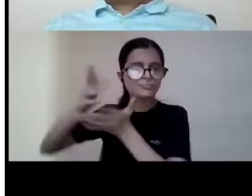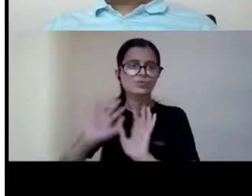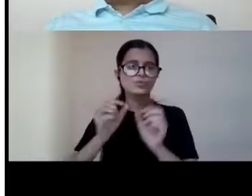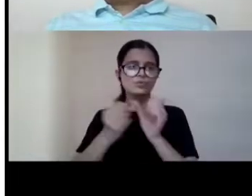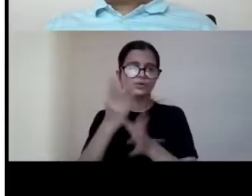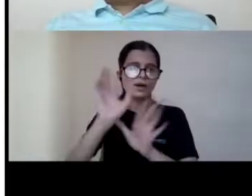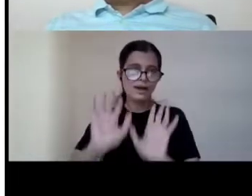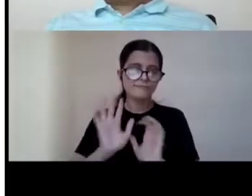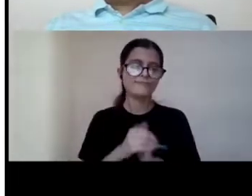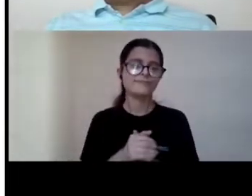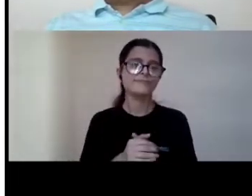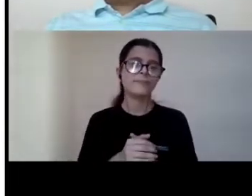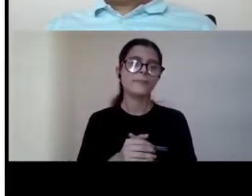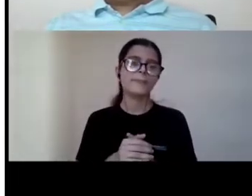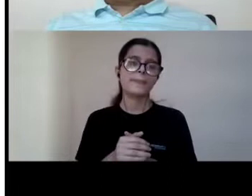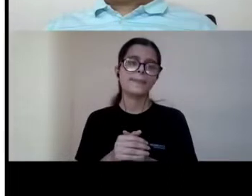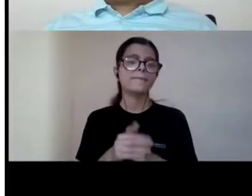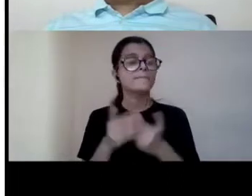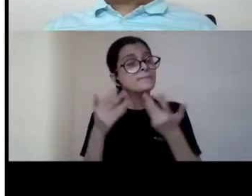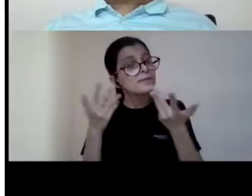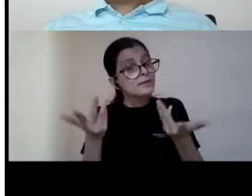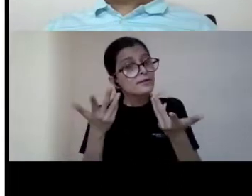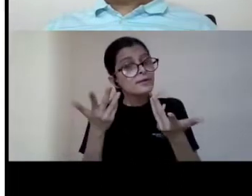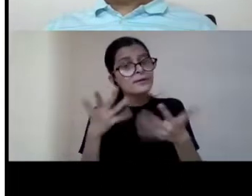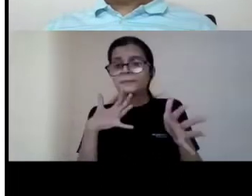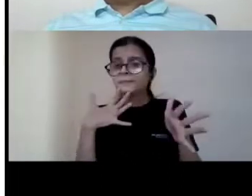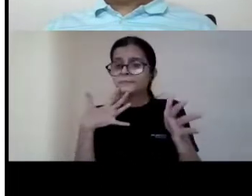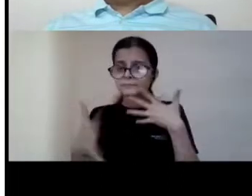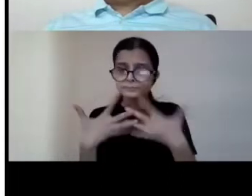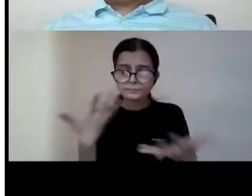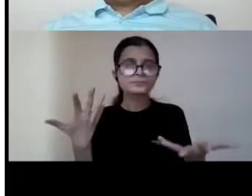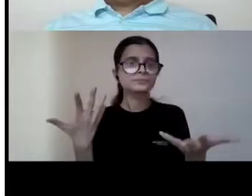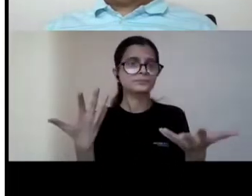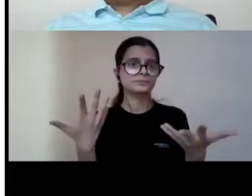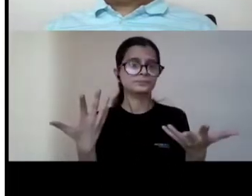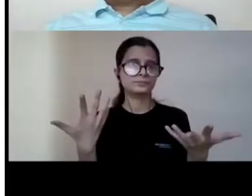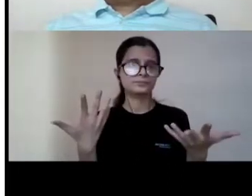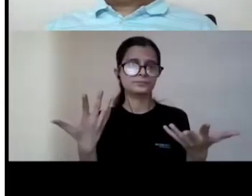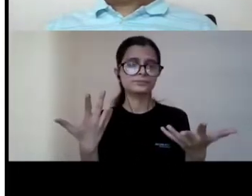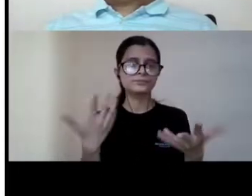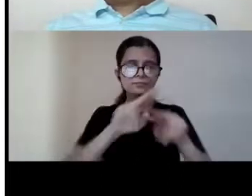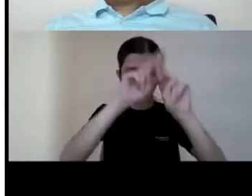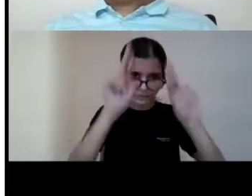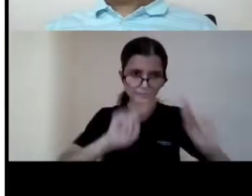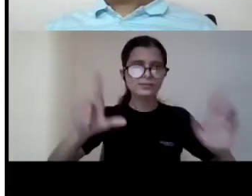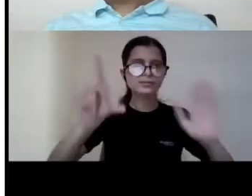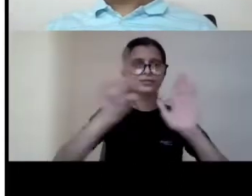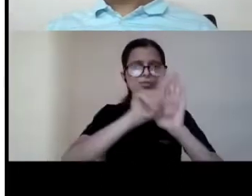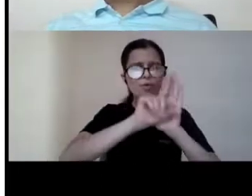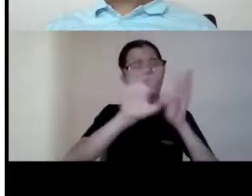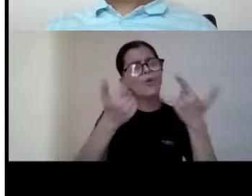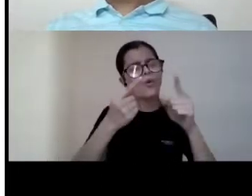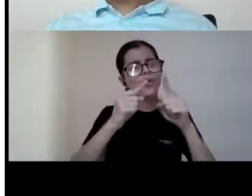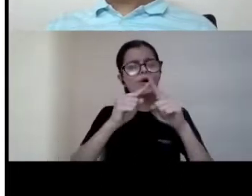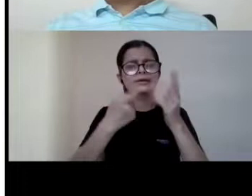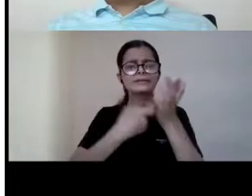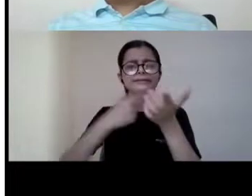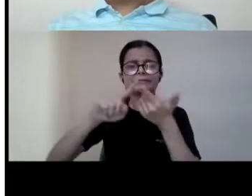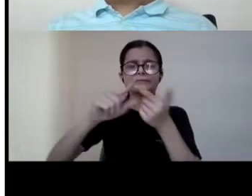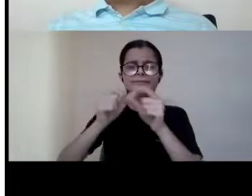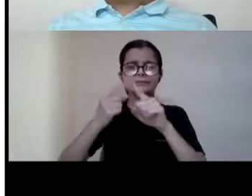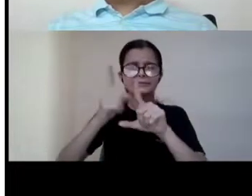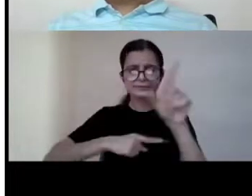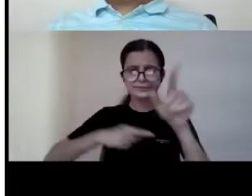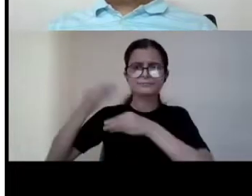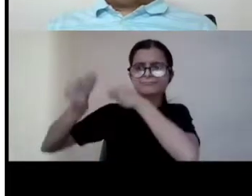so um so um any of these um international laws or treaties or conventions as we